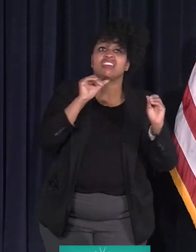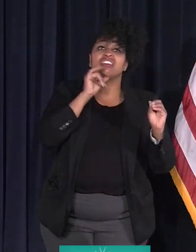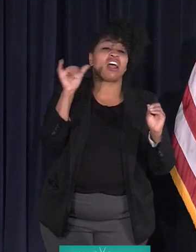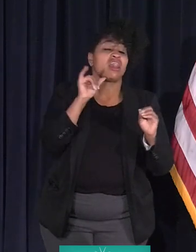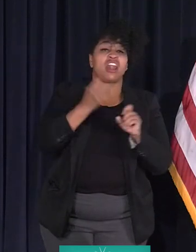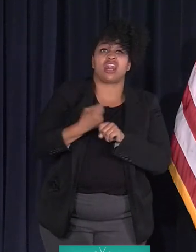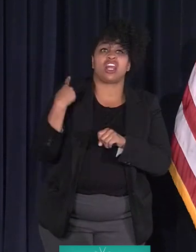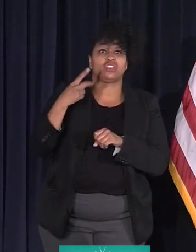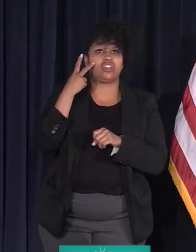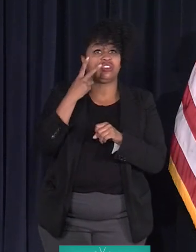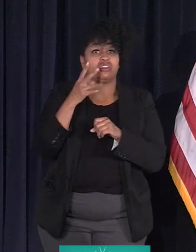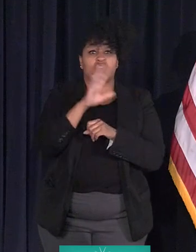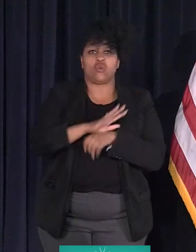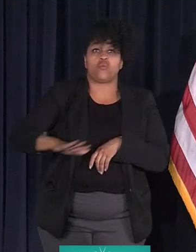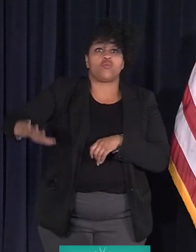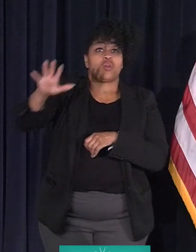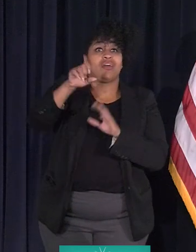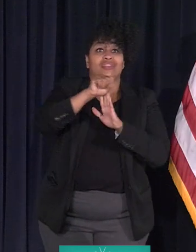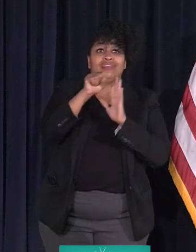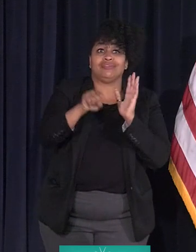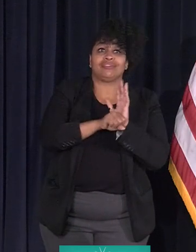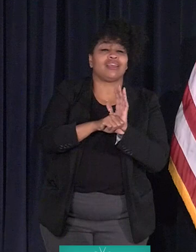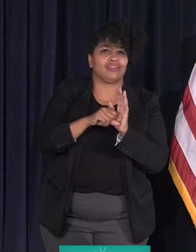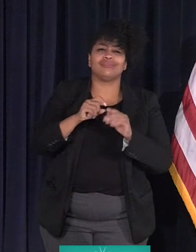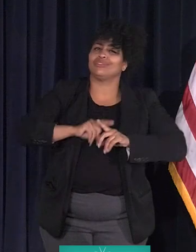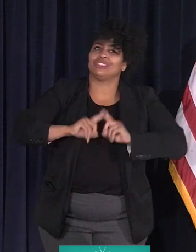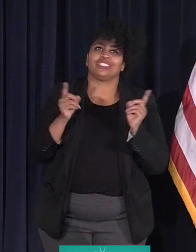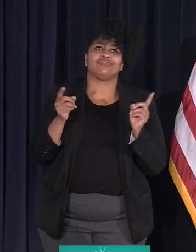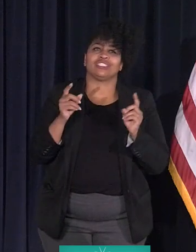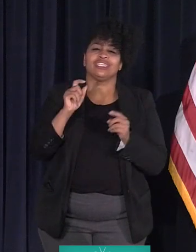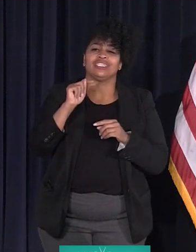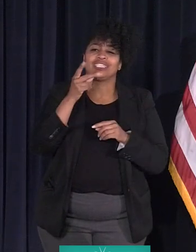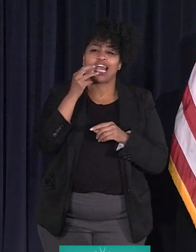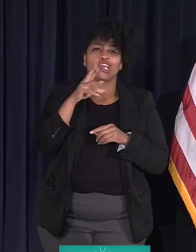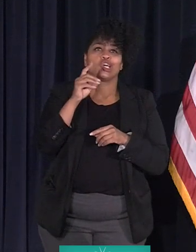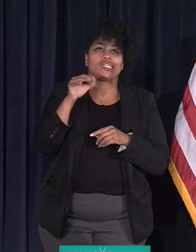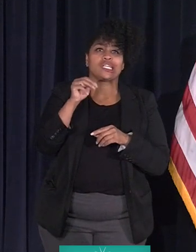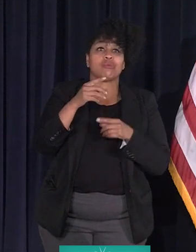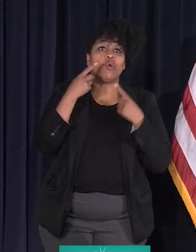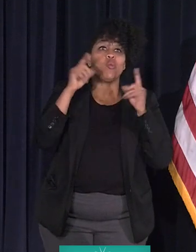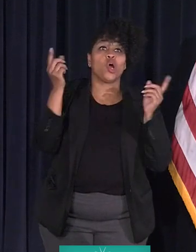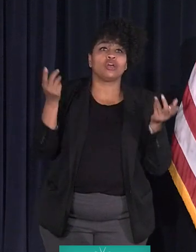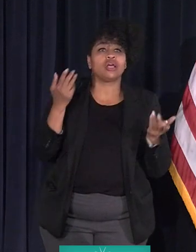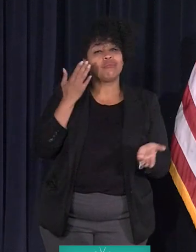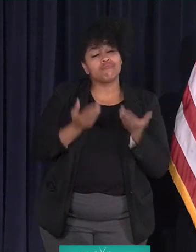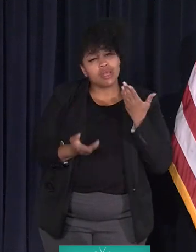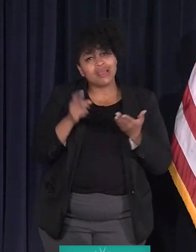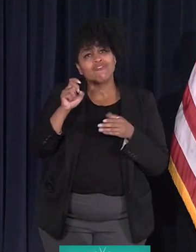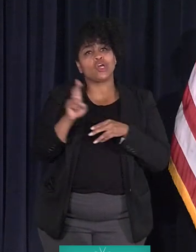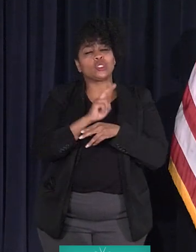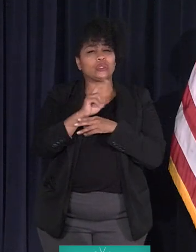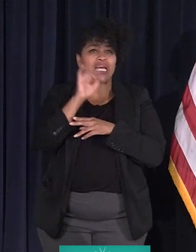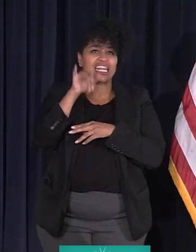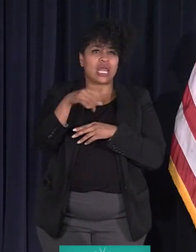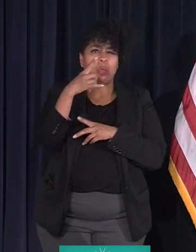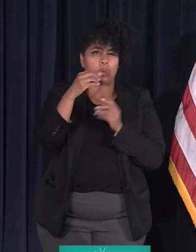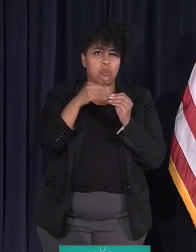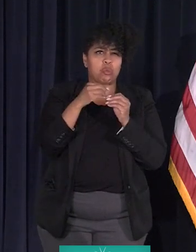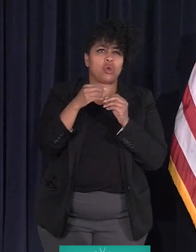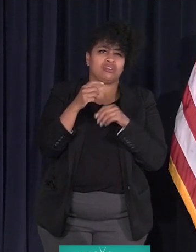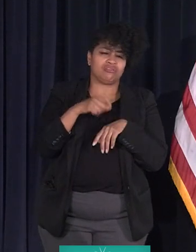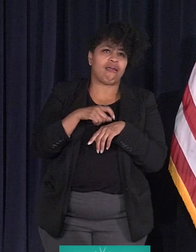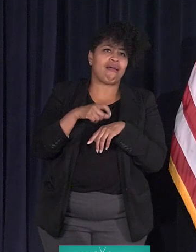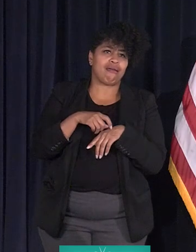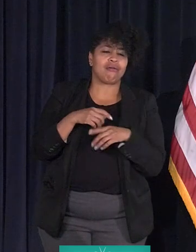year. And if you looked at what happened around the state, the Tiger Dam worked. We're probably going to have to use the Tiger Dam for one more season.